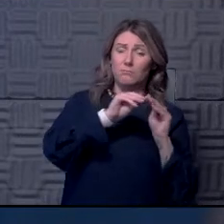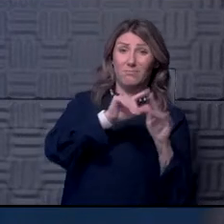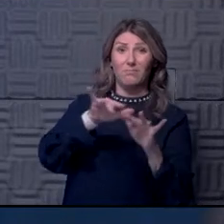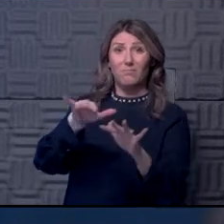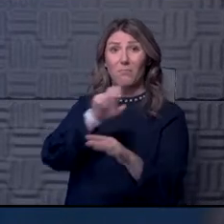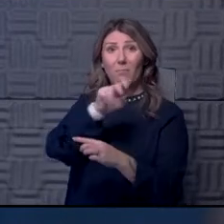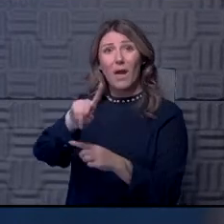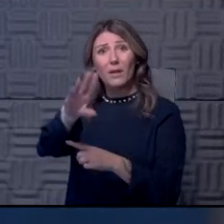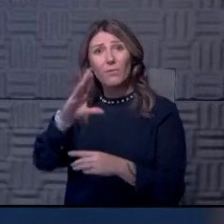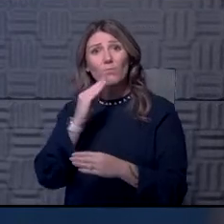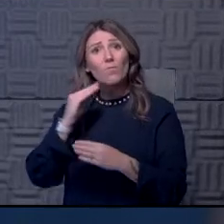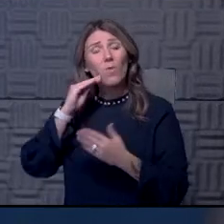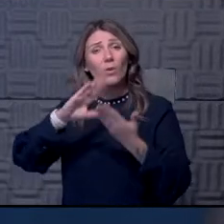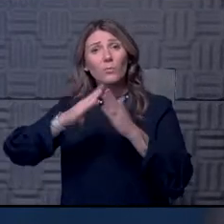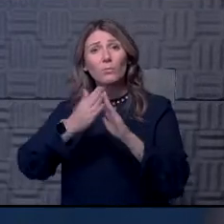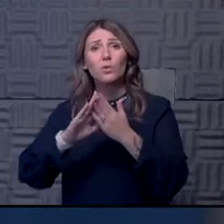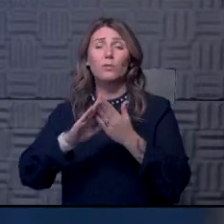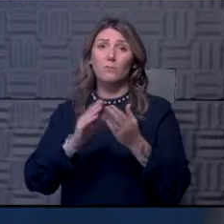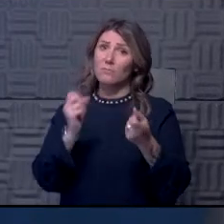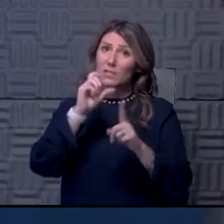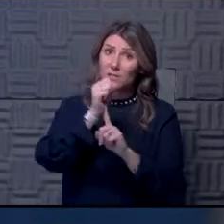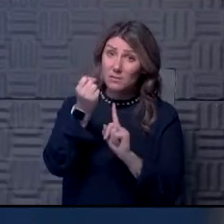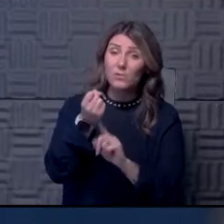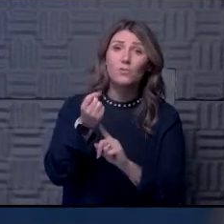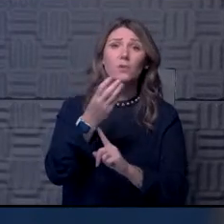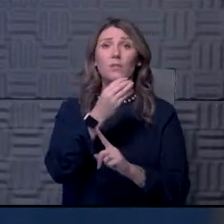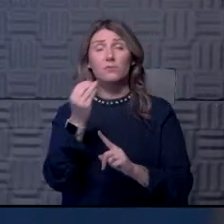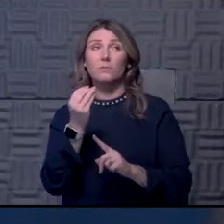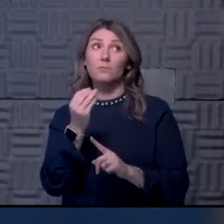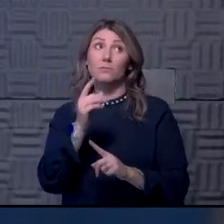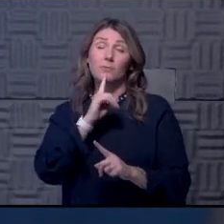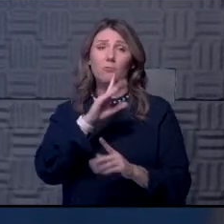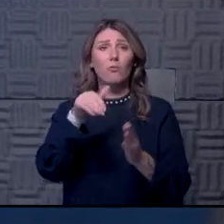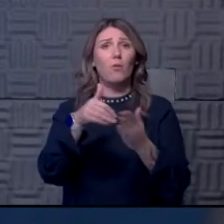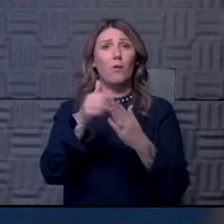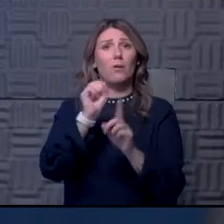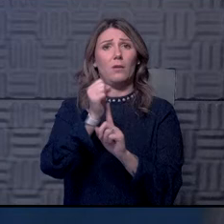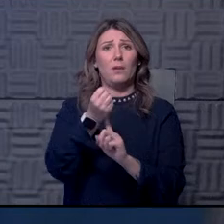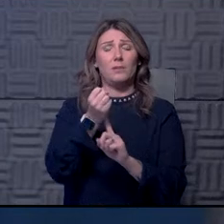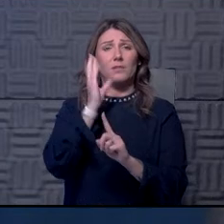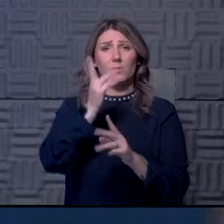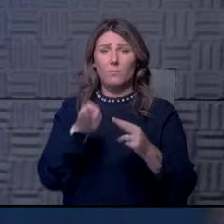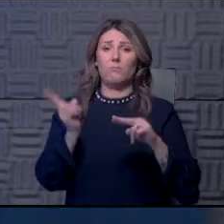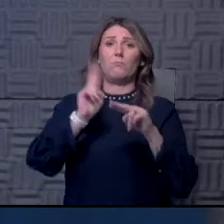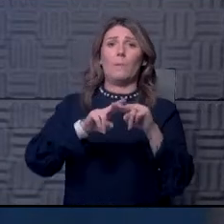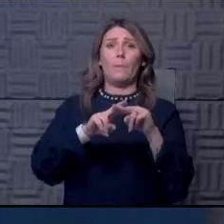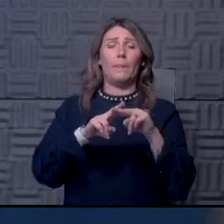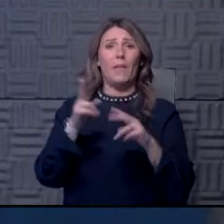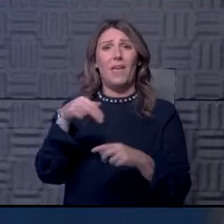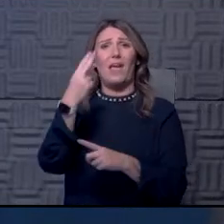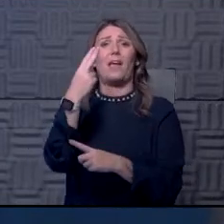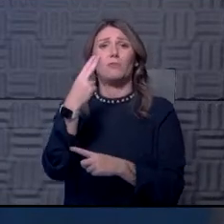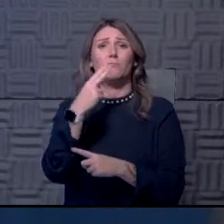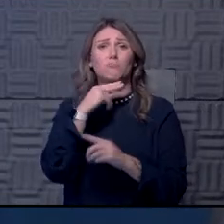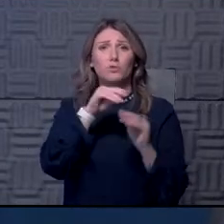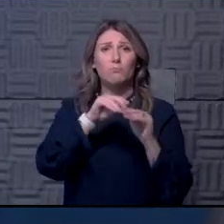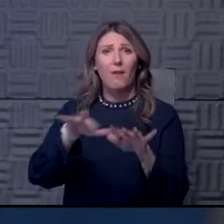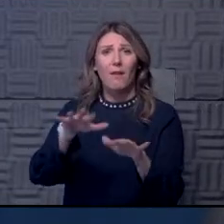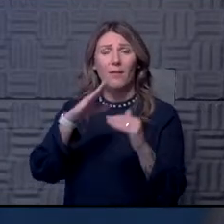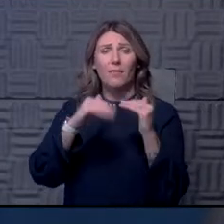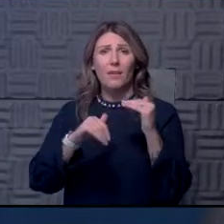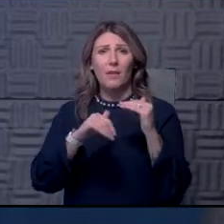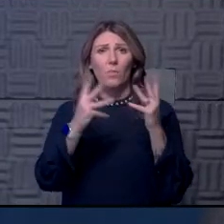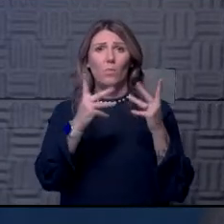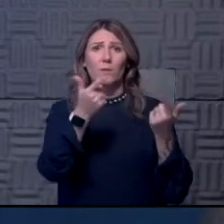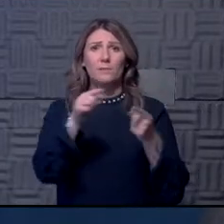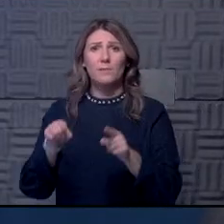uh, home communities. Uh, in many cases and probably virtually all cases will, will have higher, uh, higher spread, uh, than that that's